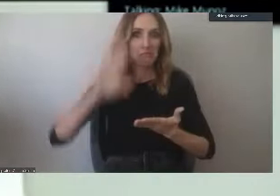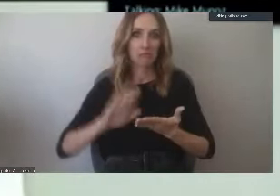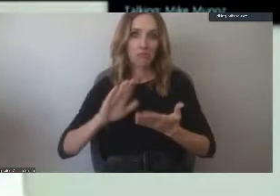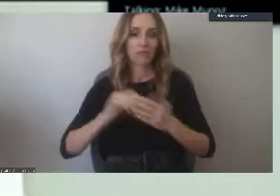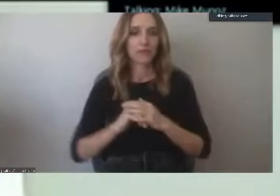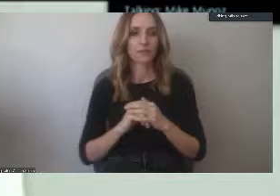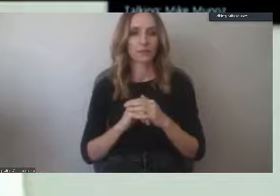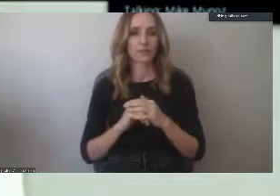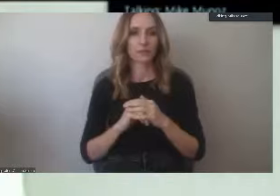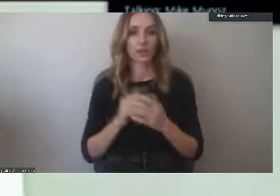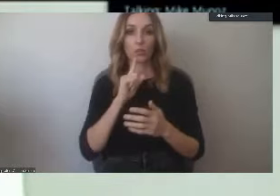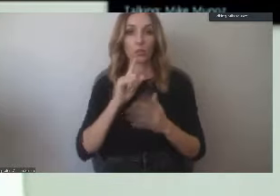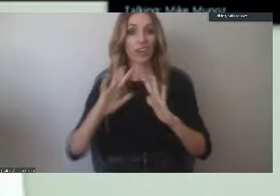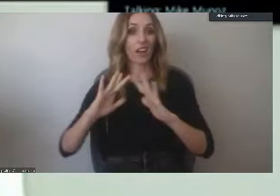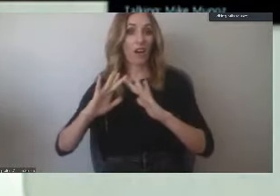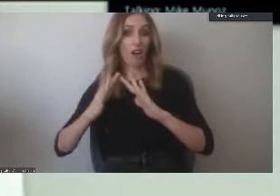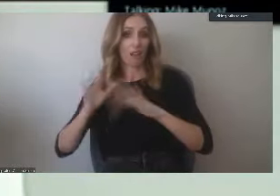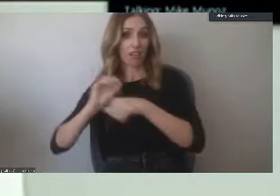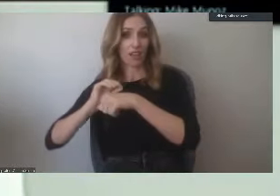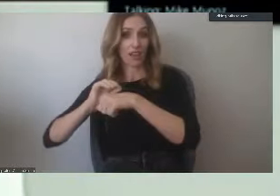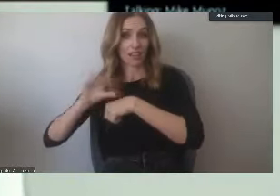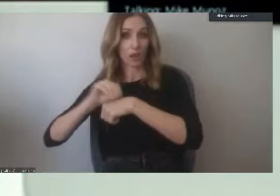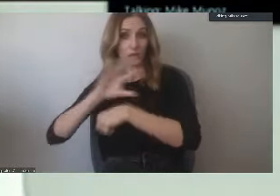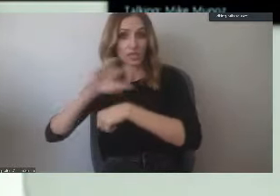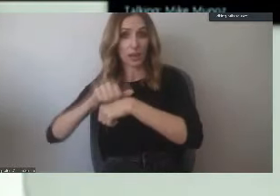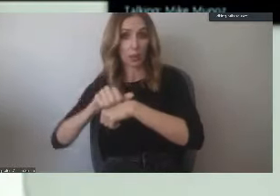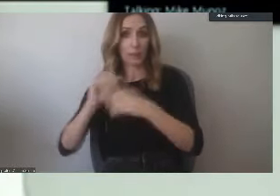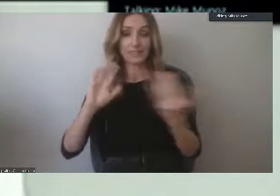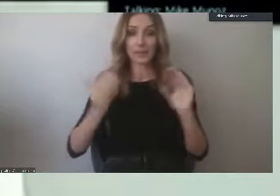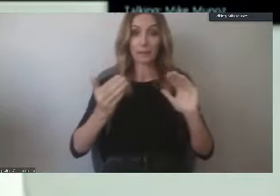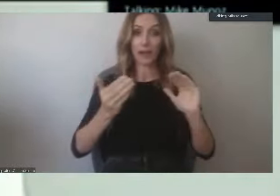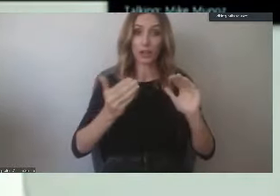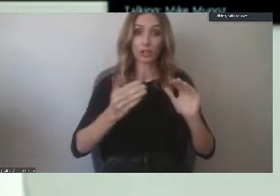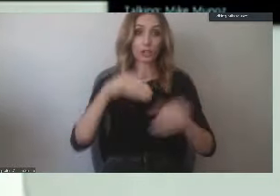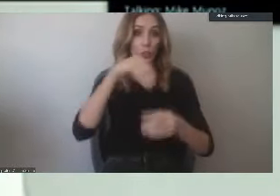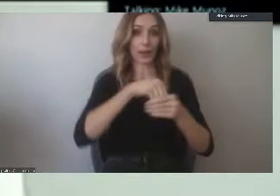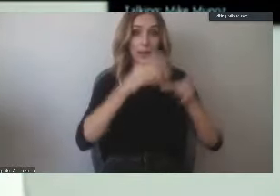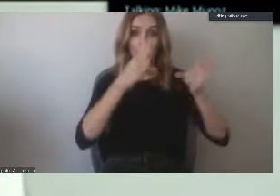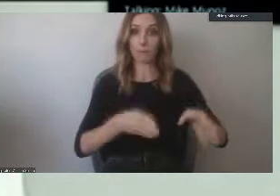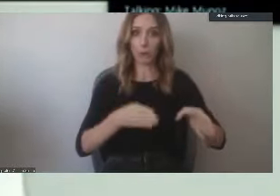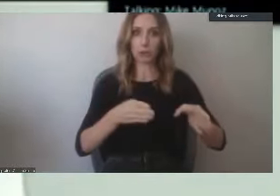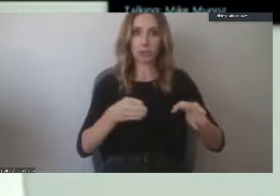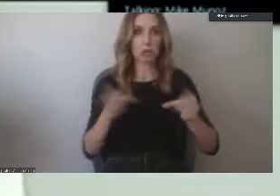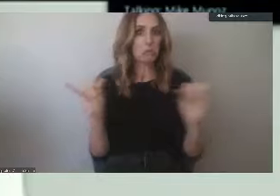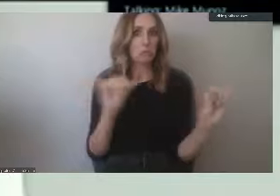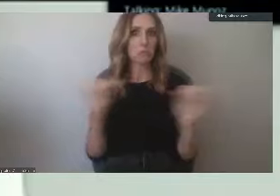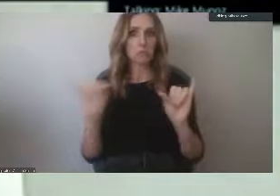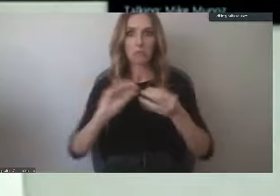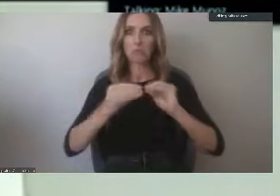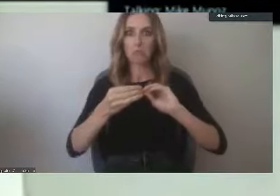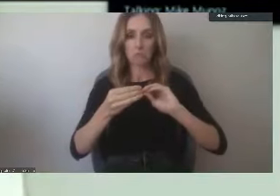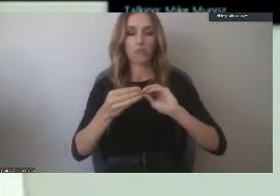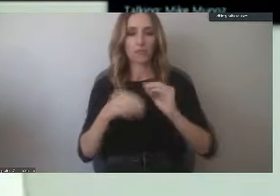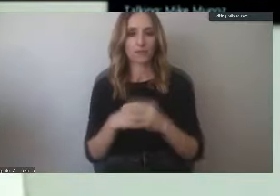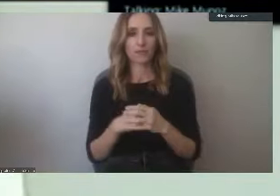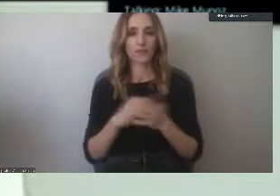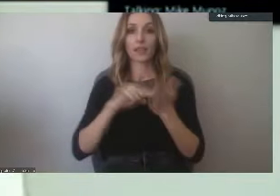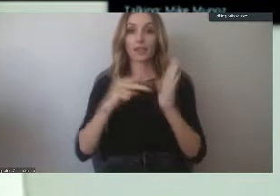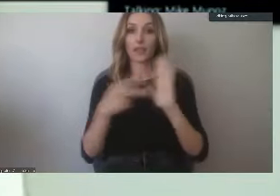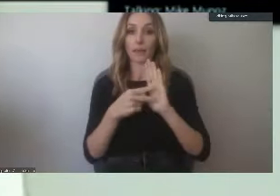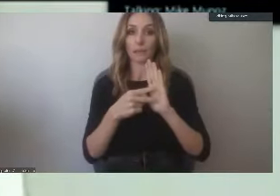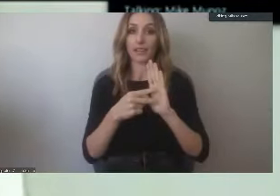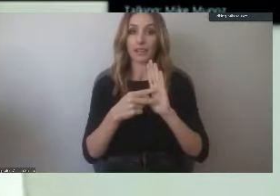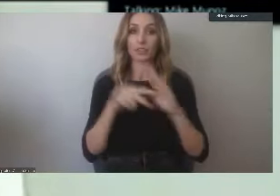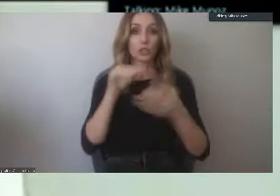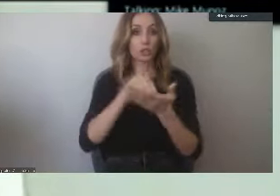appointments through our virtual counseling appointments compared to our in-person counseling appointments. And so that's really important because what that means is students are able to access